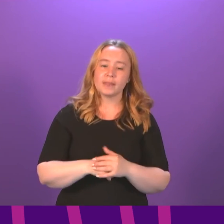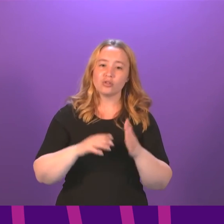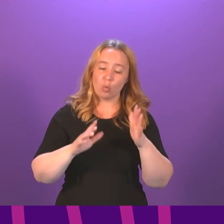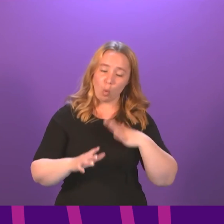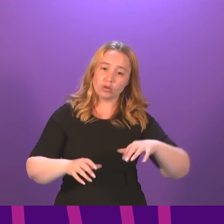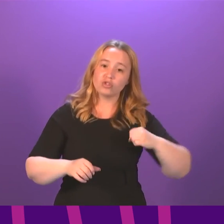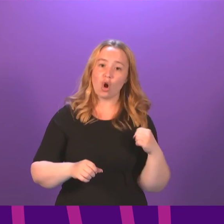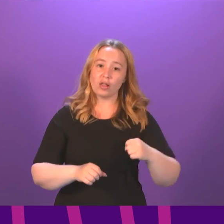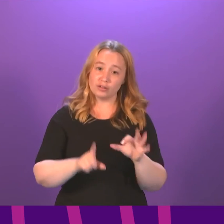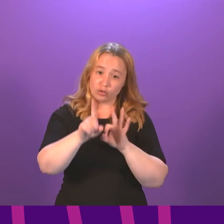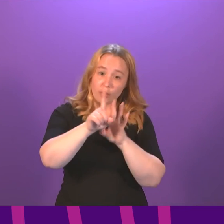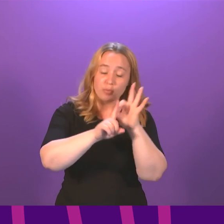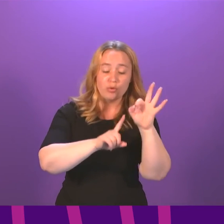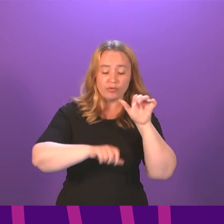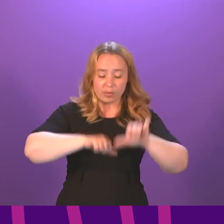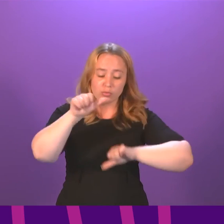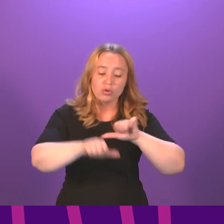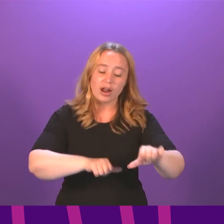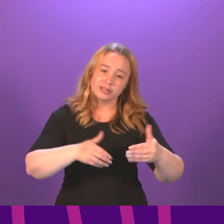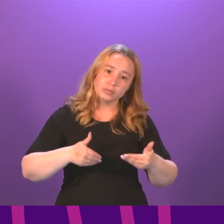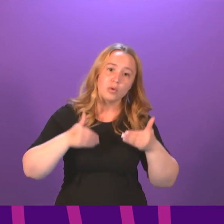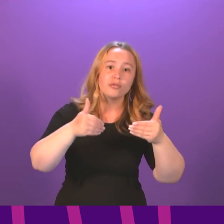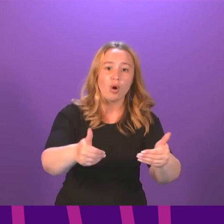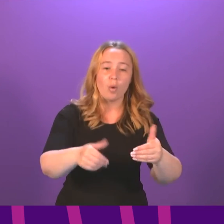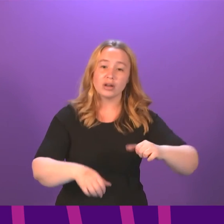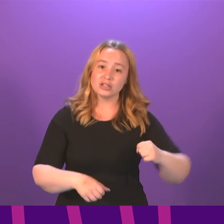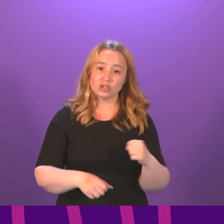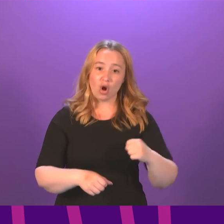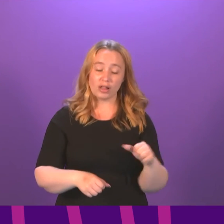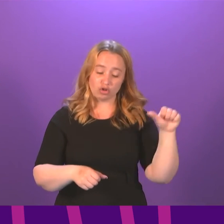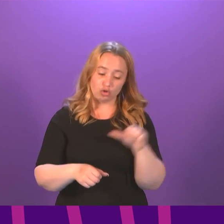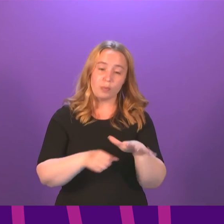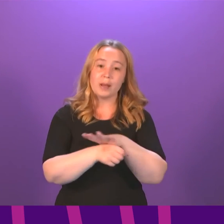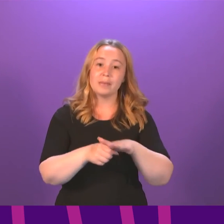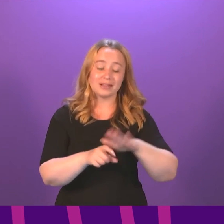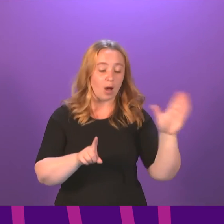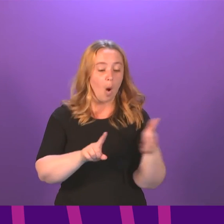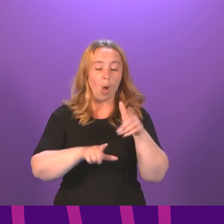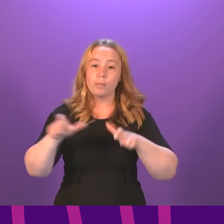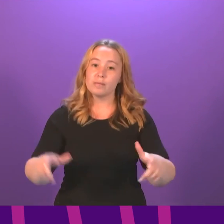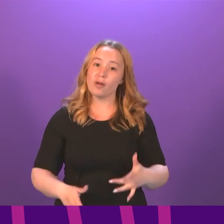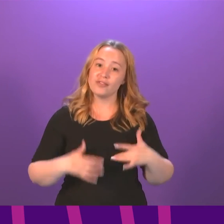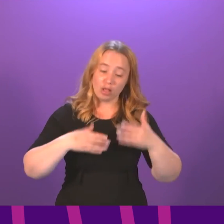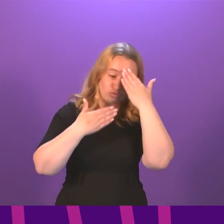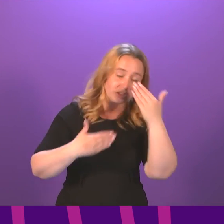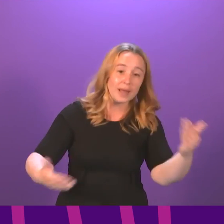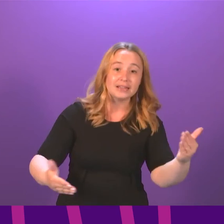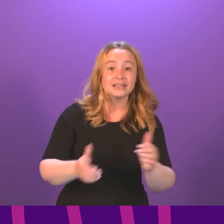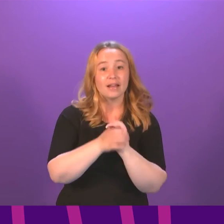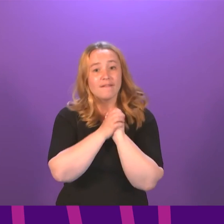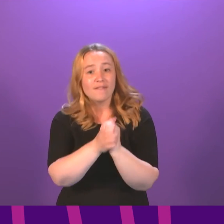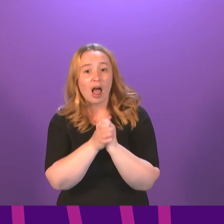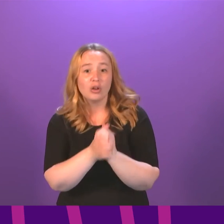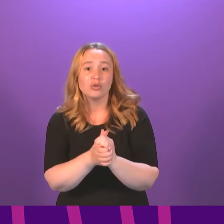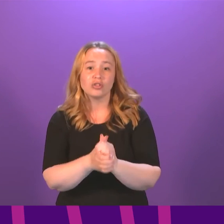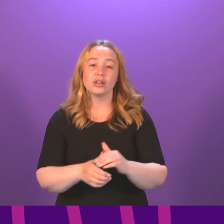continues to be in the forward direction. And that Scotland is a place where everybody feels valued and respected and able to be who